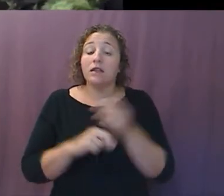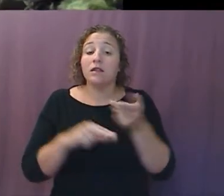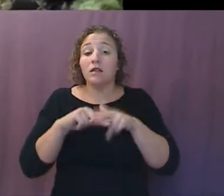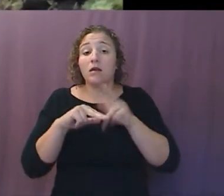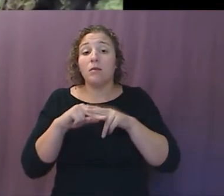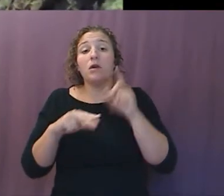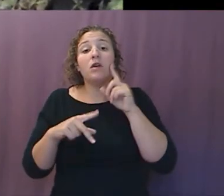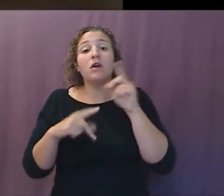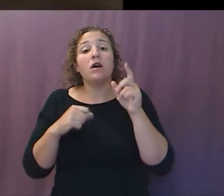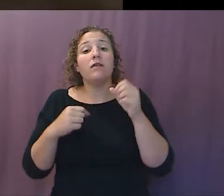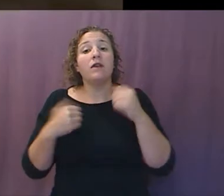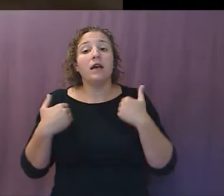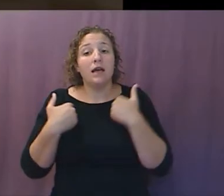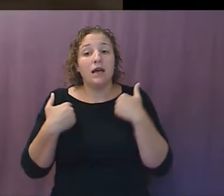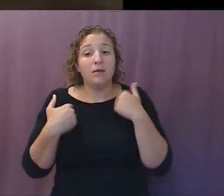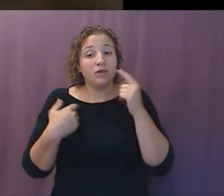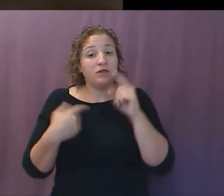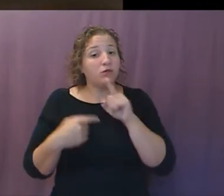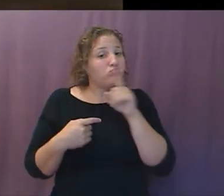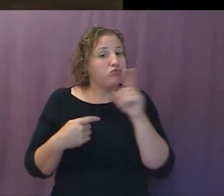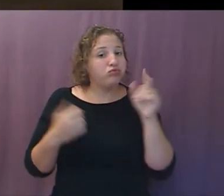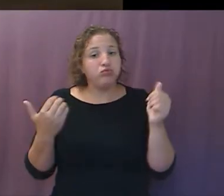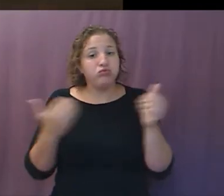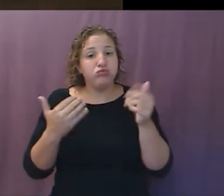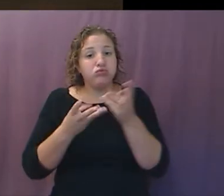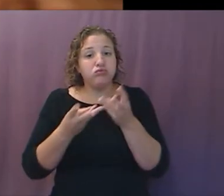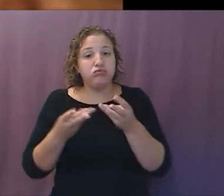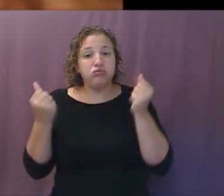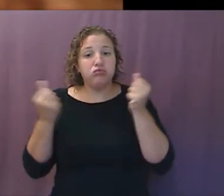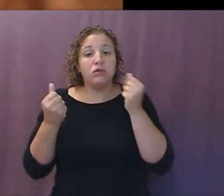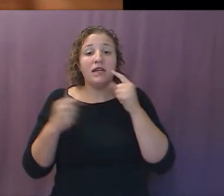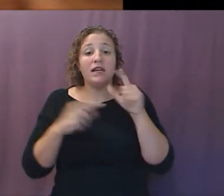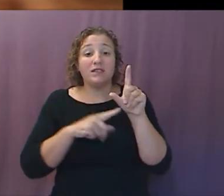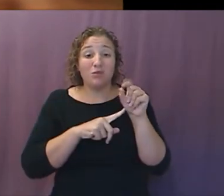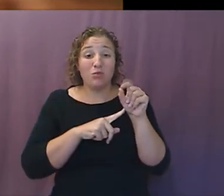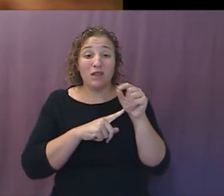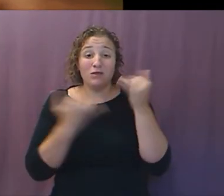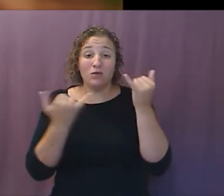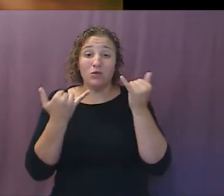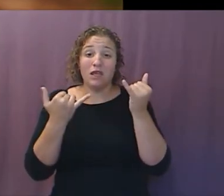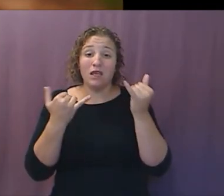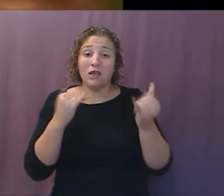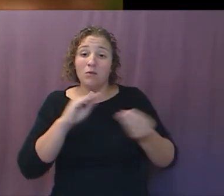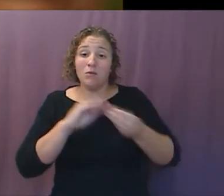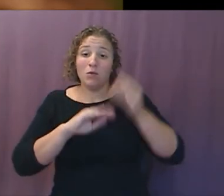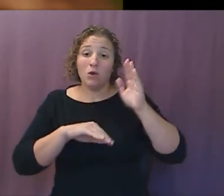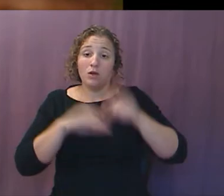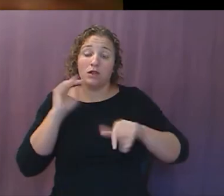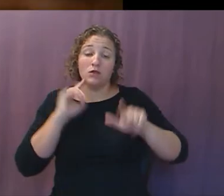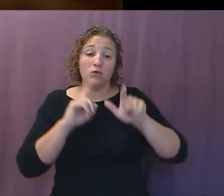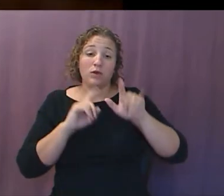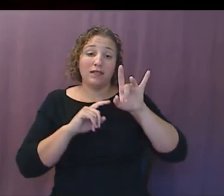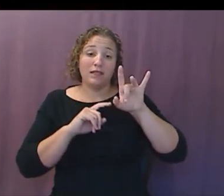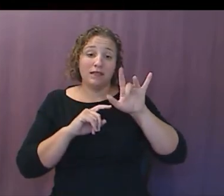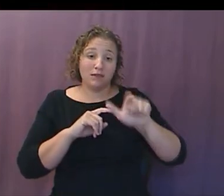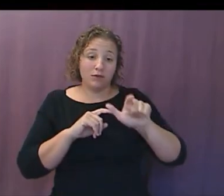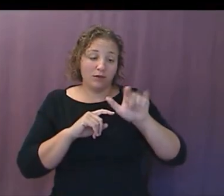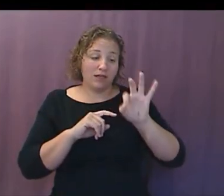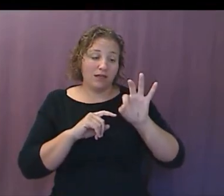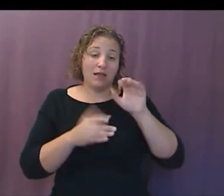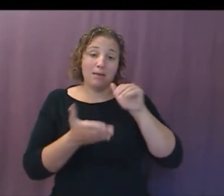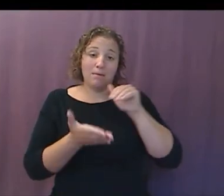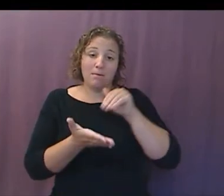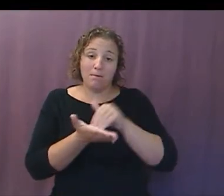of critically endangered species has risen to 20 today. More than 29 million people are living in slavery,